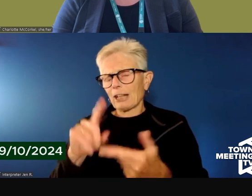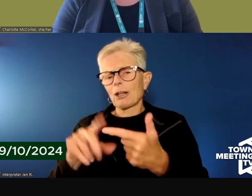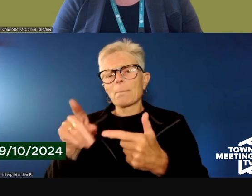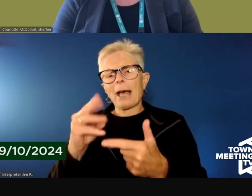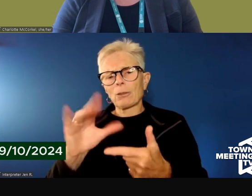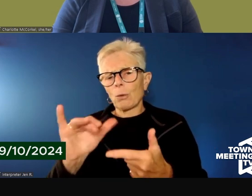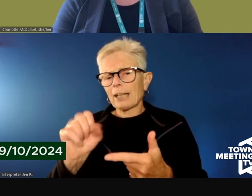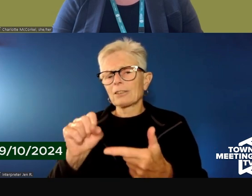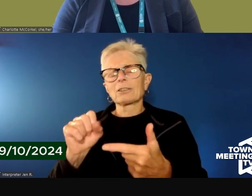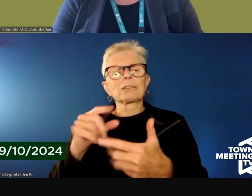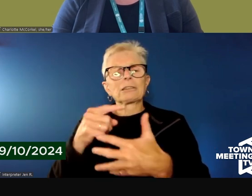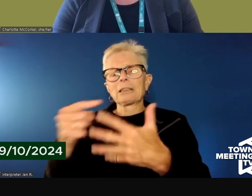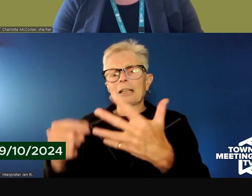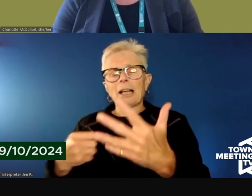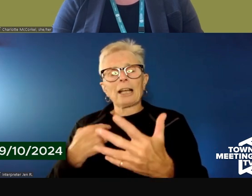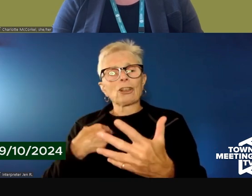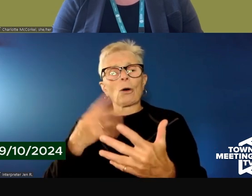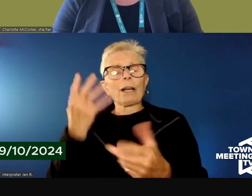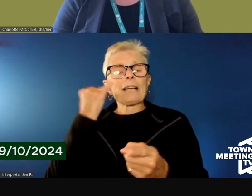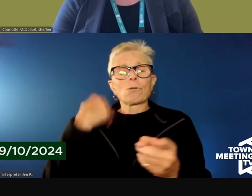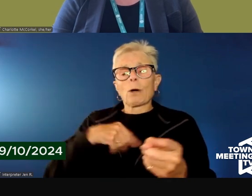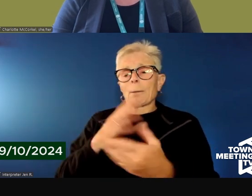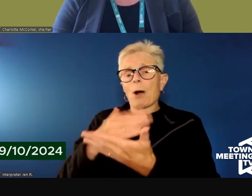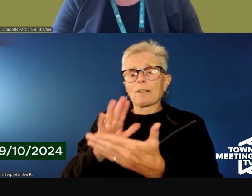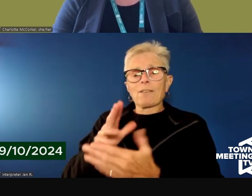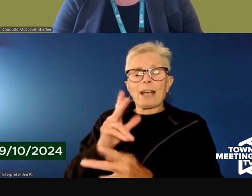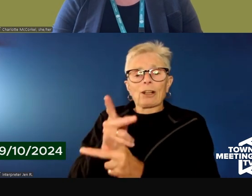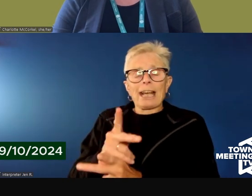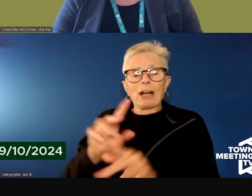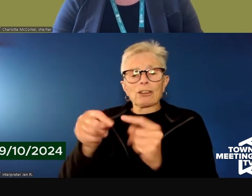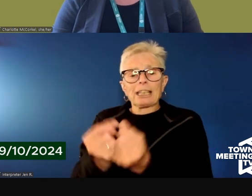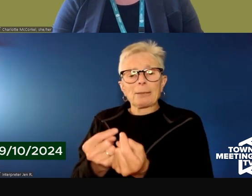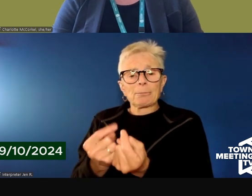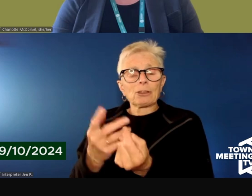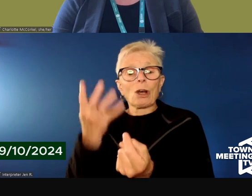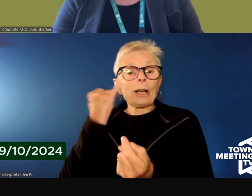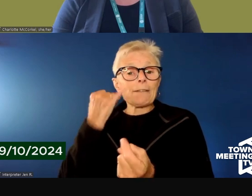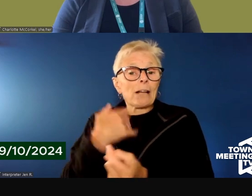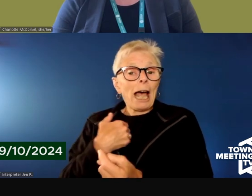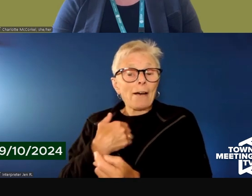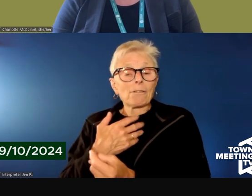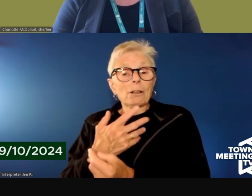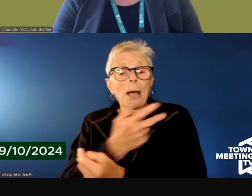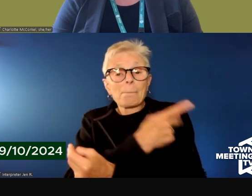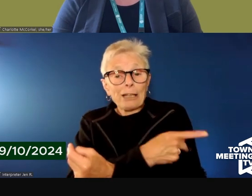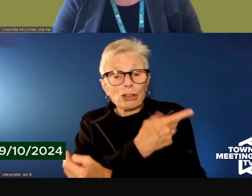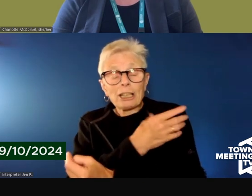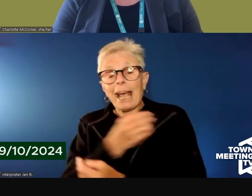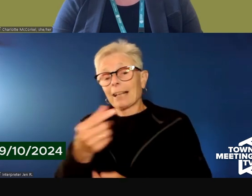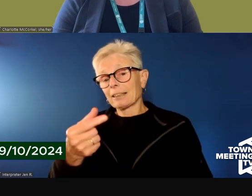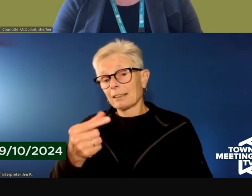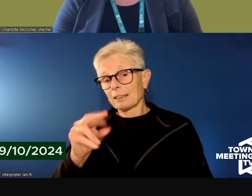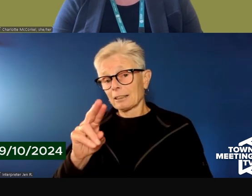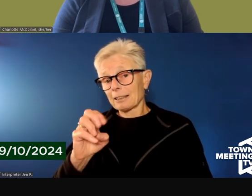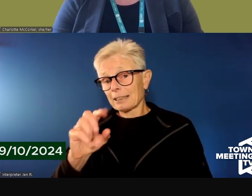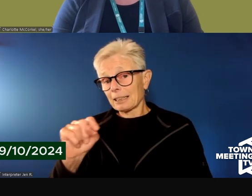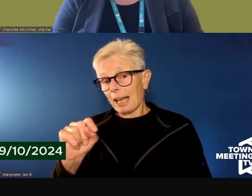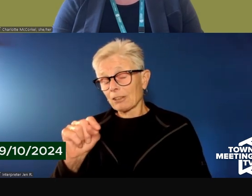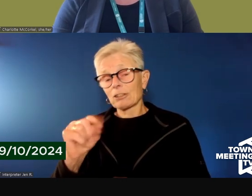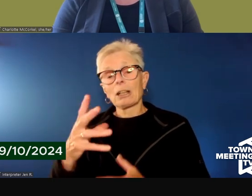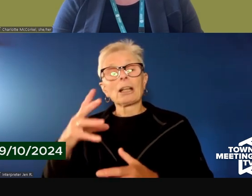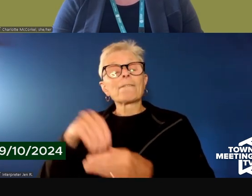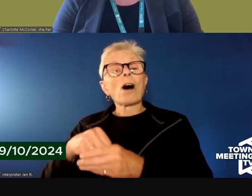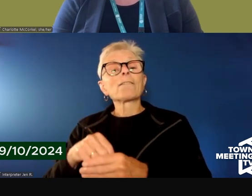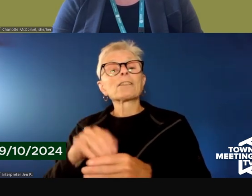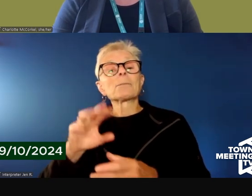a guest that is that we are part of their care team. And so if there are patients and guests of the mental health urgent